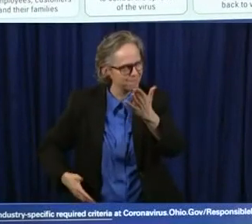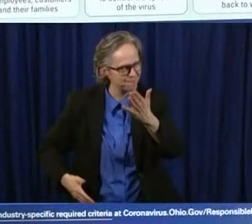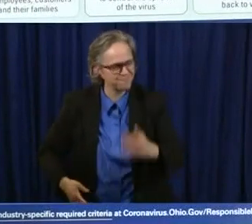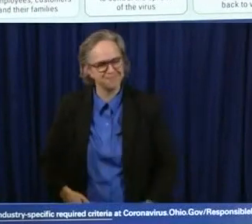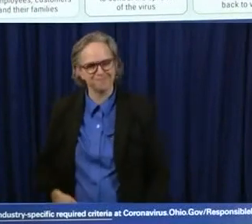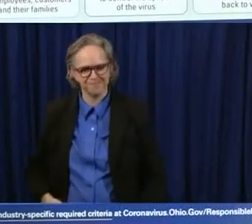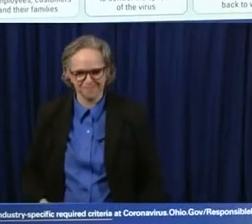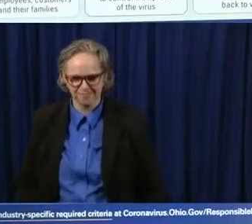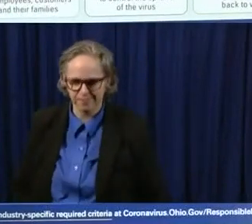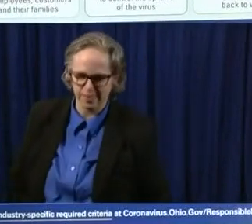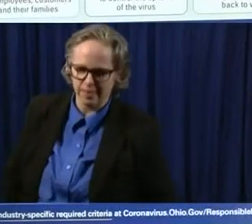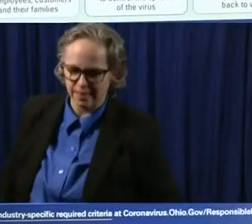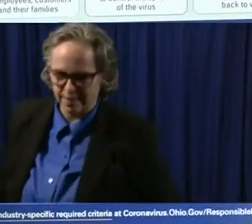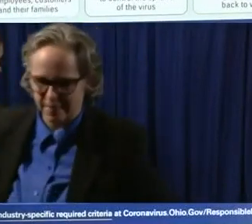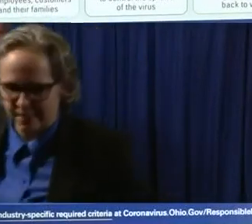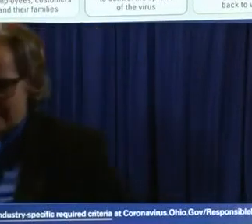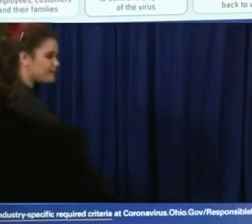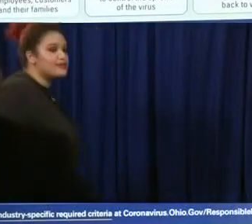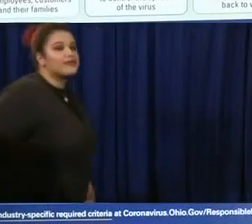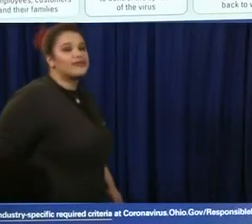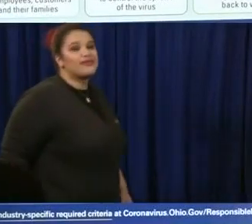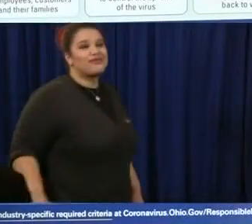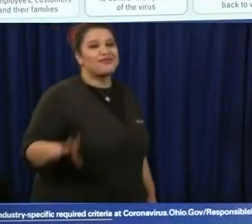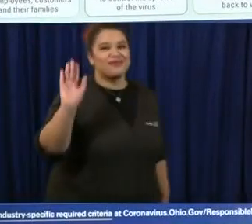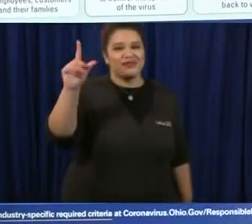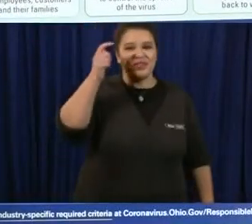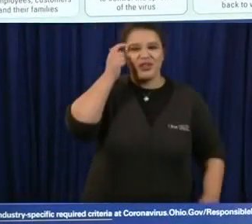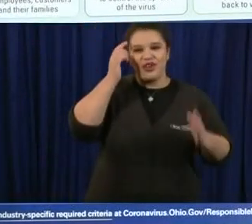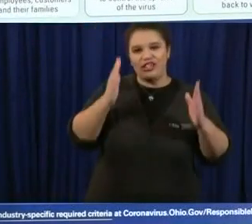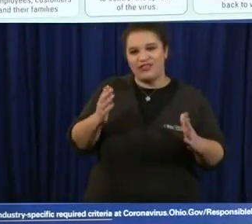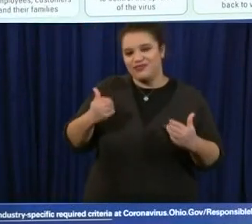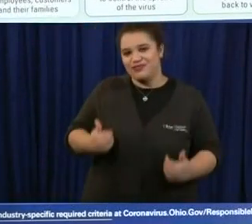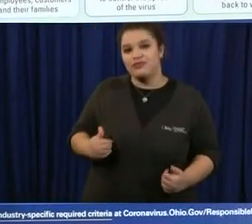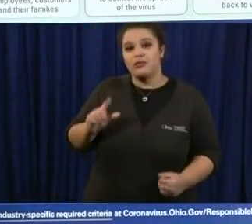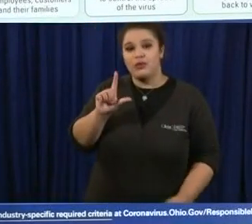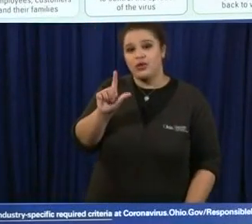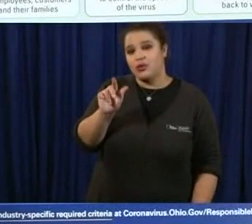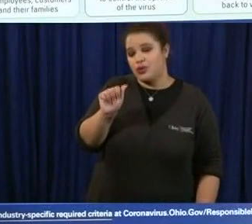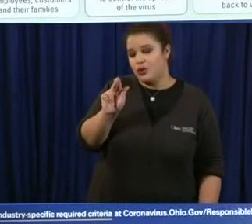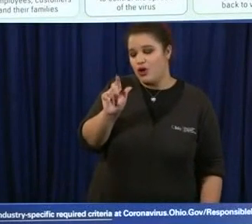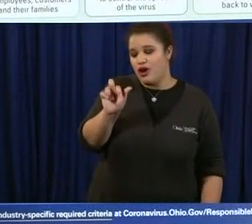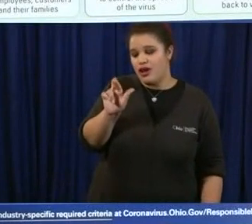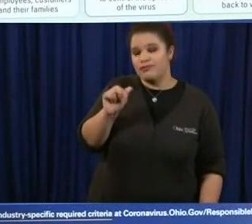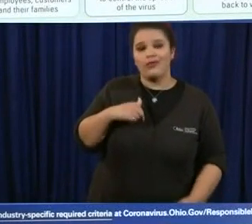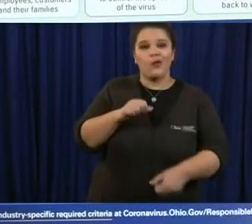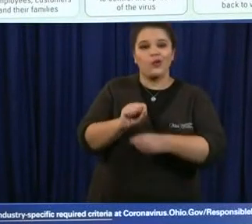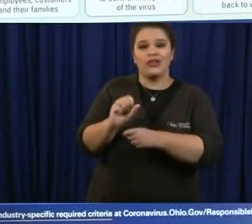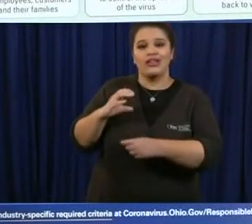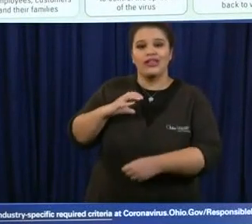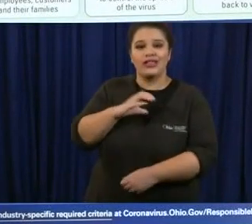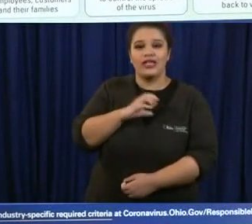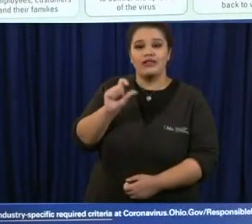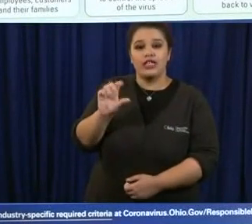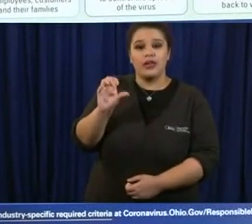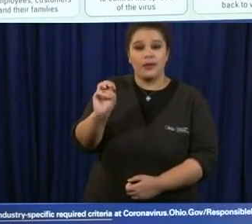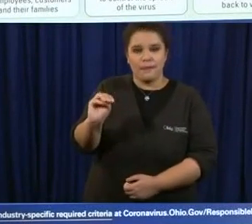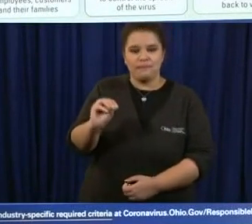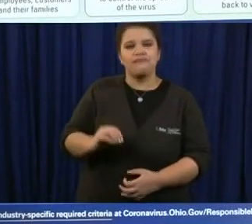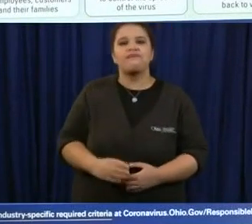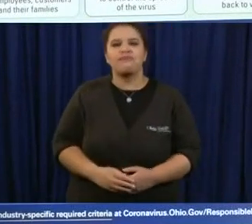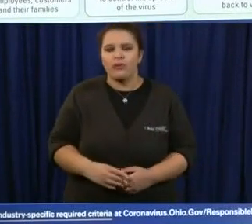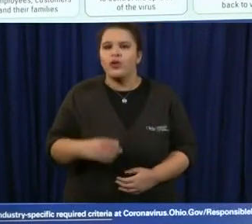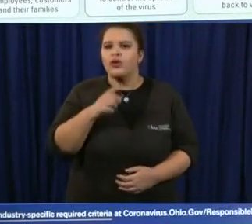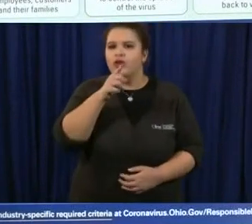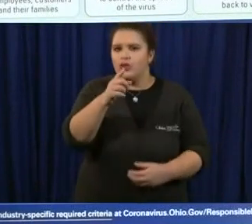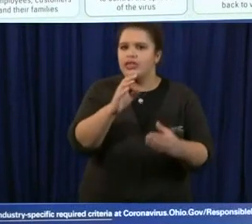uh governor dewine this is laura hancock from cleveland.com um you said that the stay at home order is still in